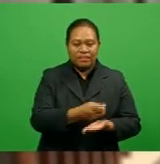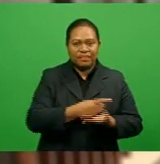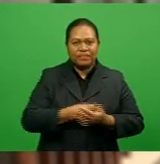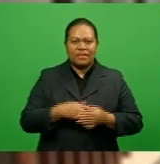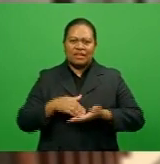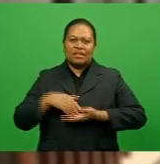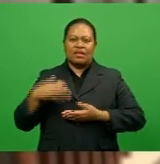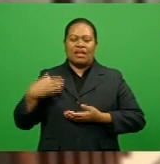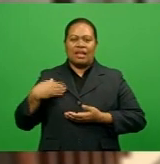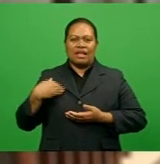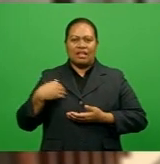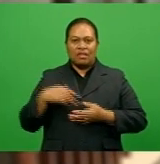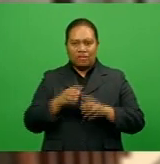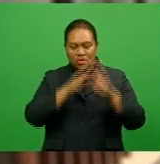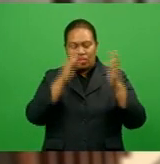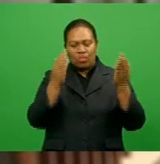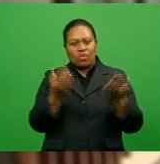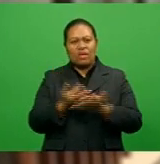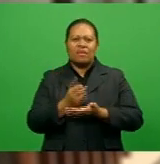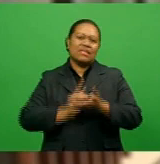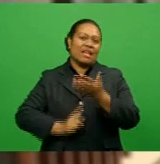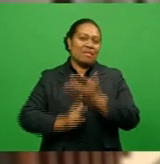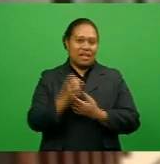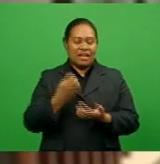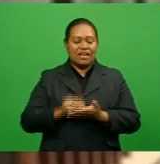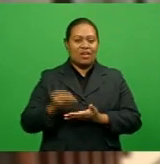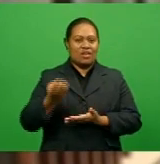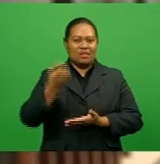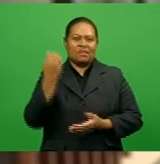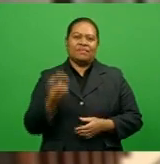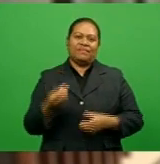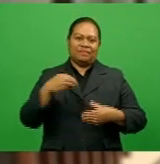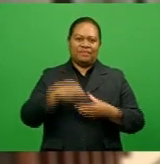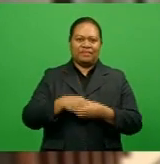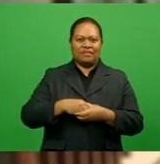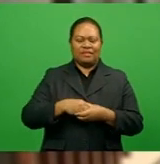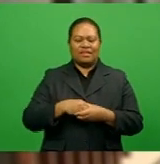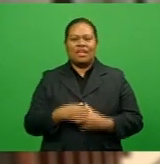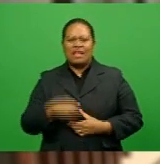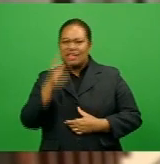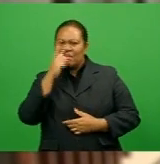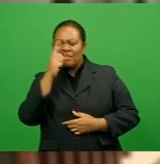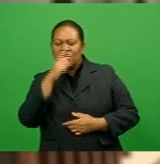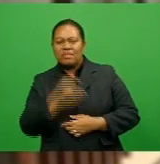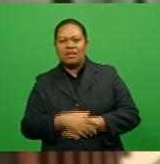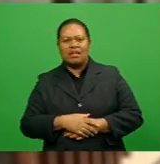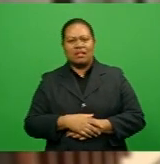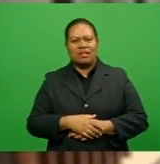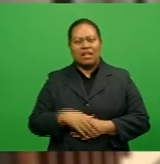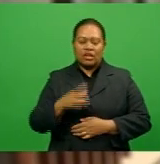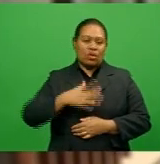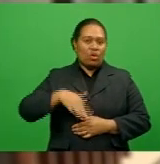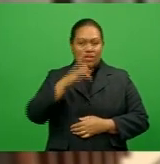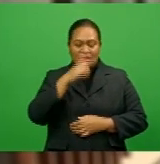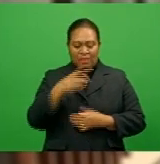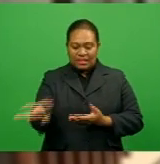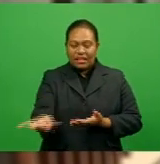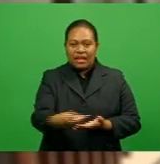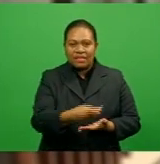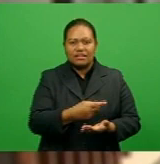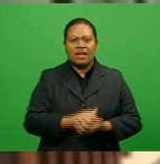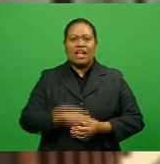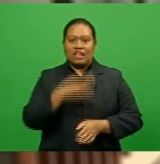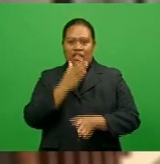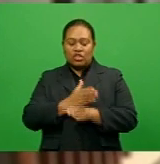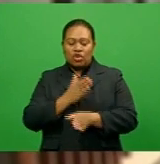of the world's biggest economy ahead of their election, including consumer confidence, a manufacturing survey, consumer data, a jobs